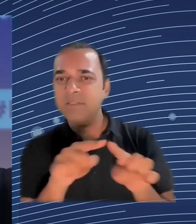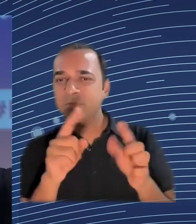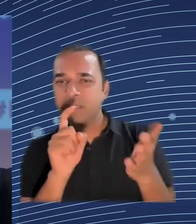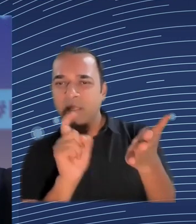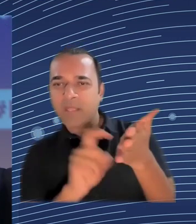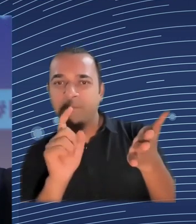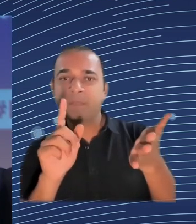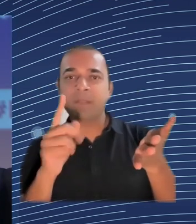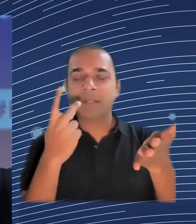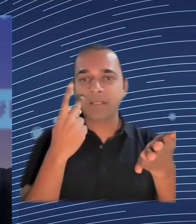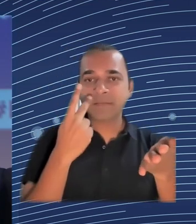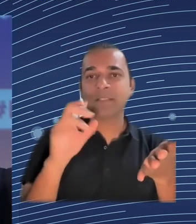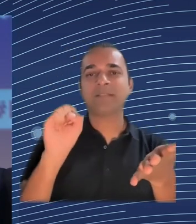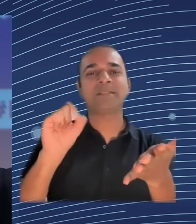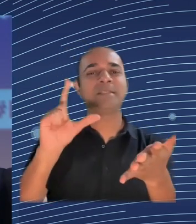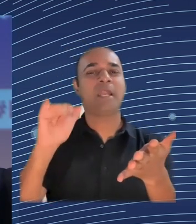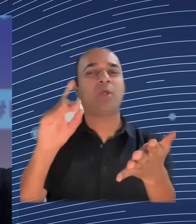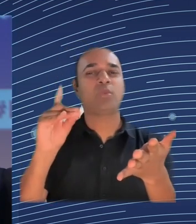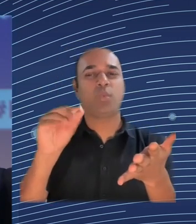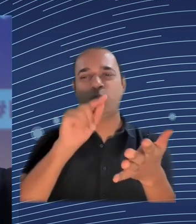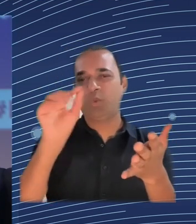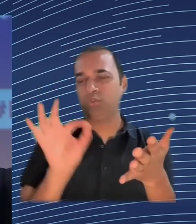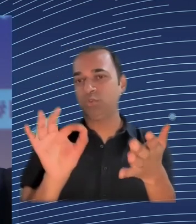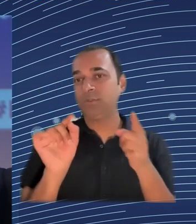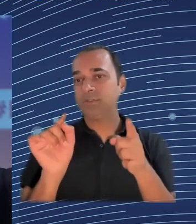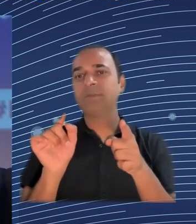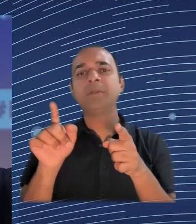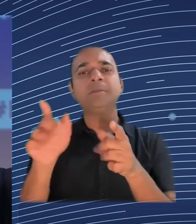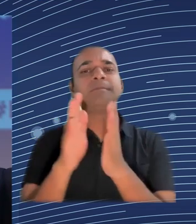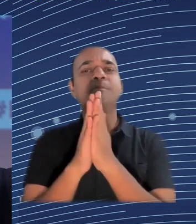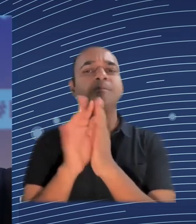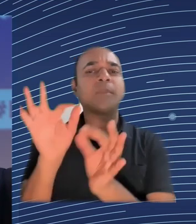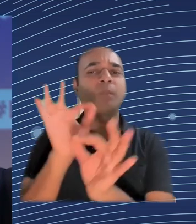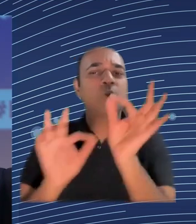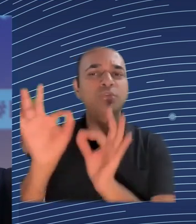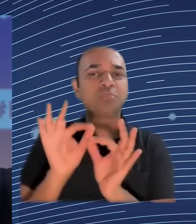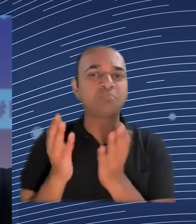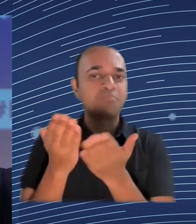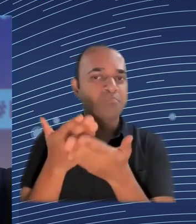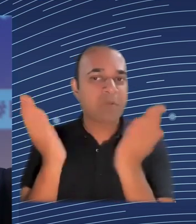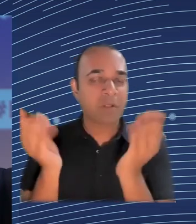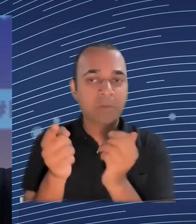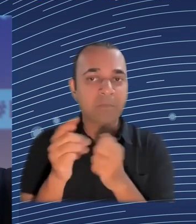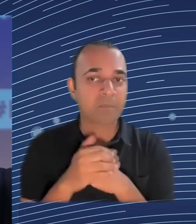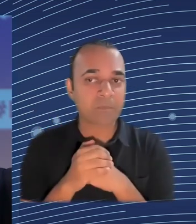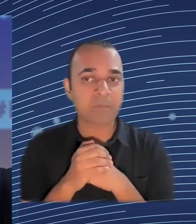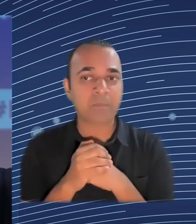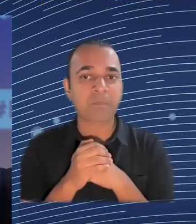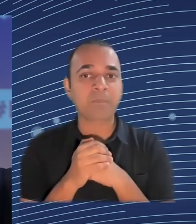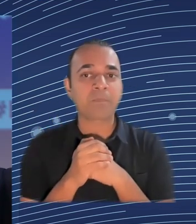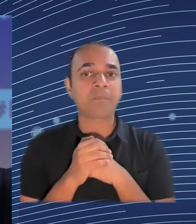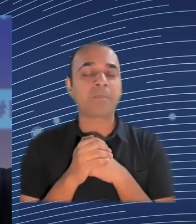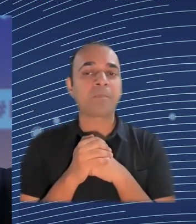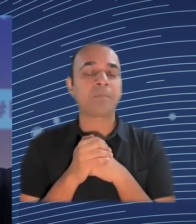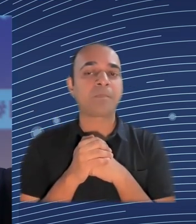foundation to understand a few things, but you're also chair of the high-level group on the future of cohesion funds. From that perspective, what do you